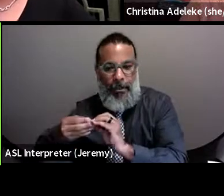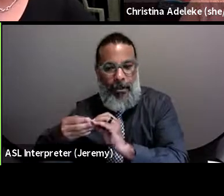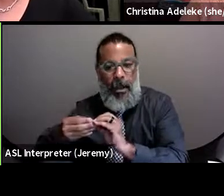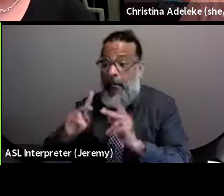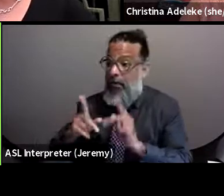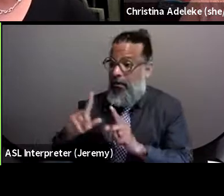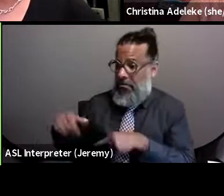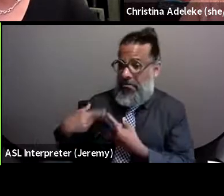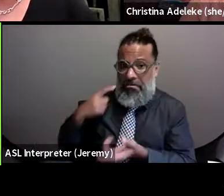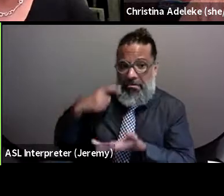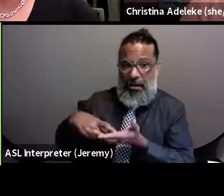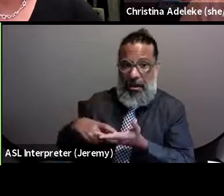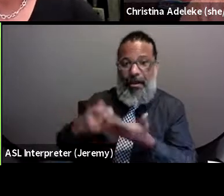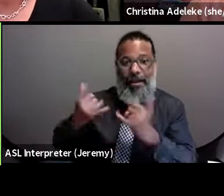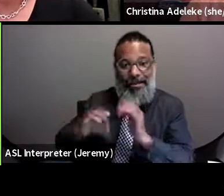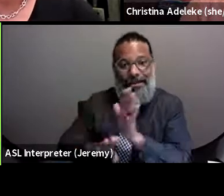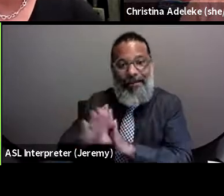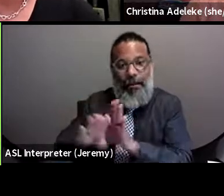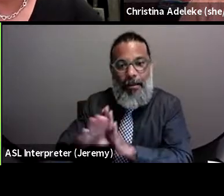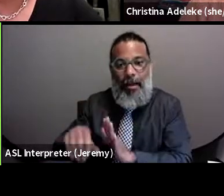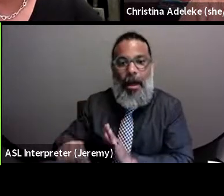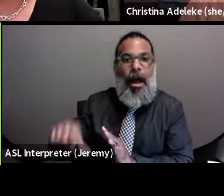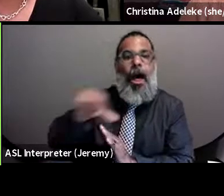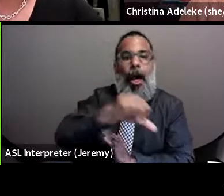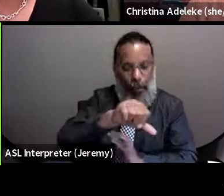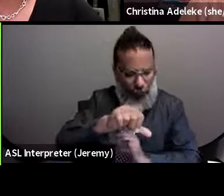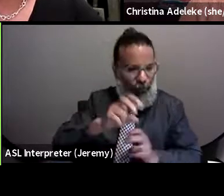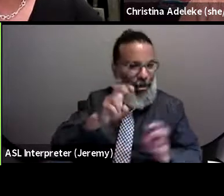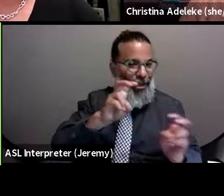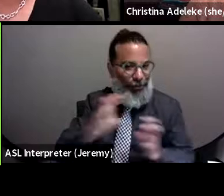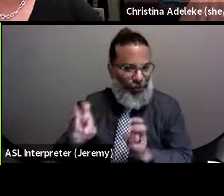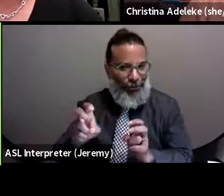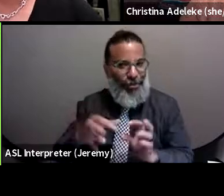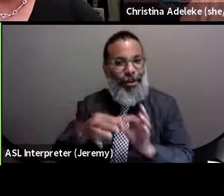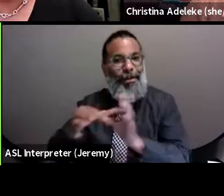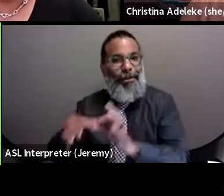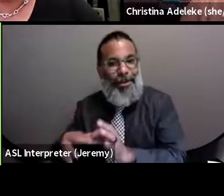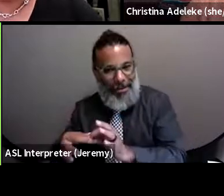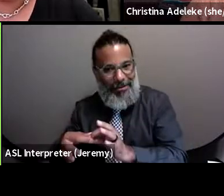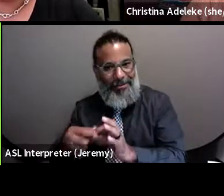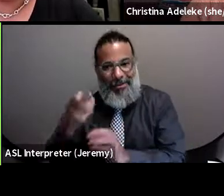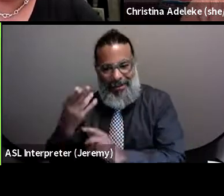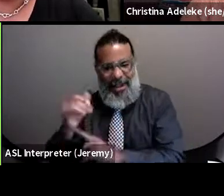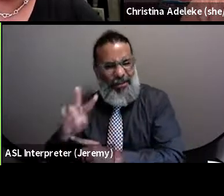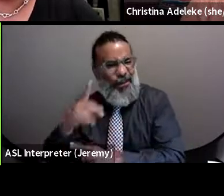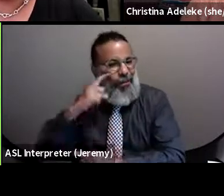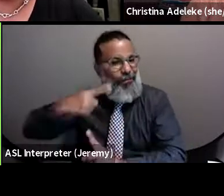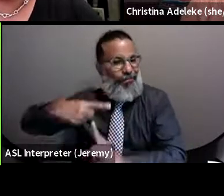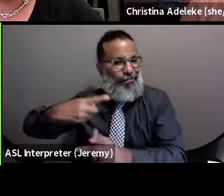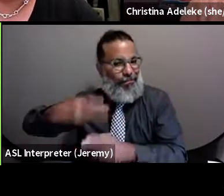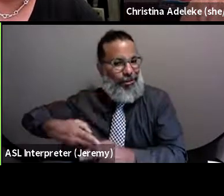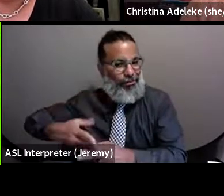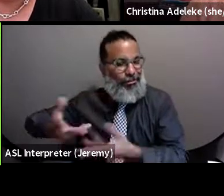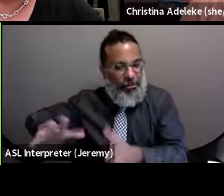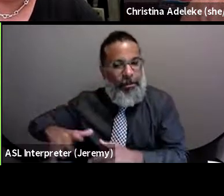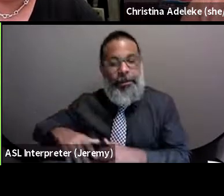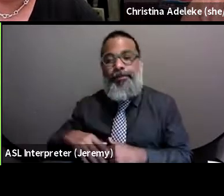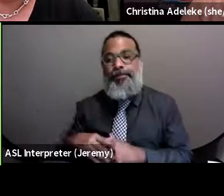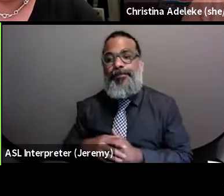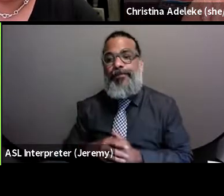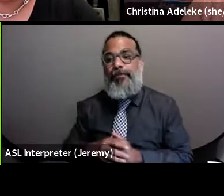viral load and still developing comorbidities due to, you know, the reasons that we have already mentioned. So, you know,